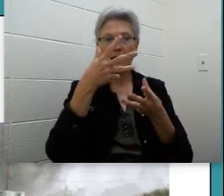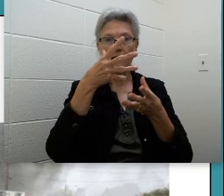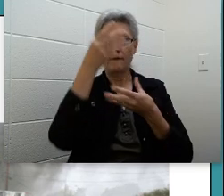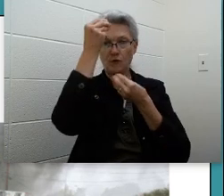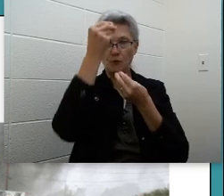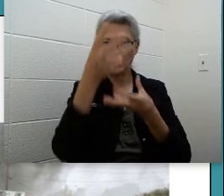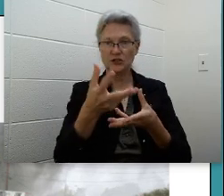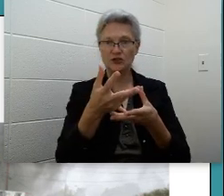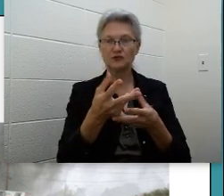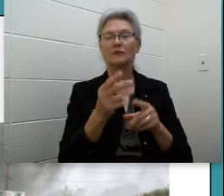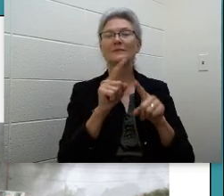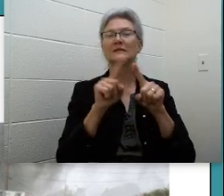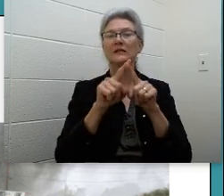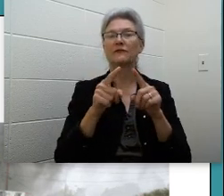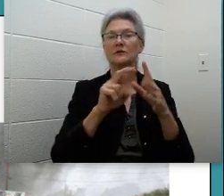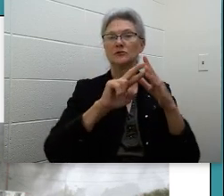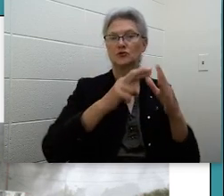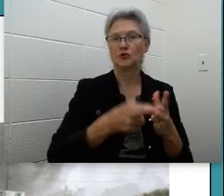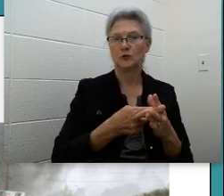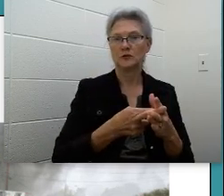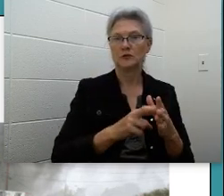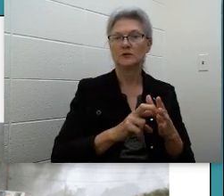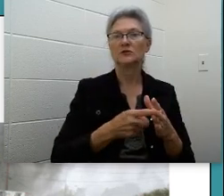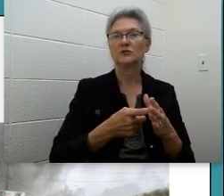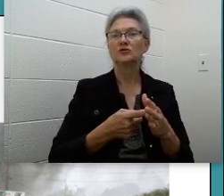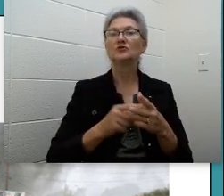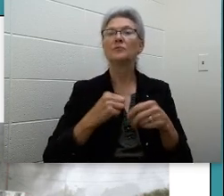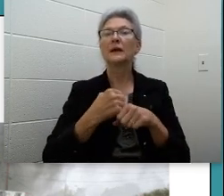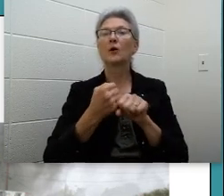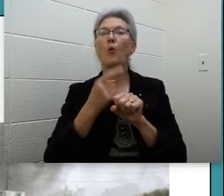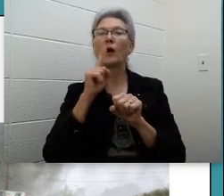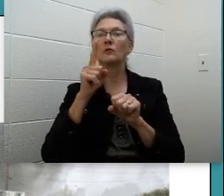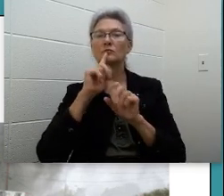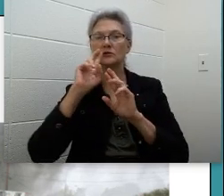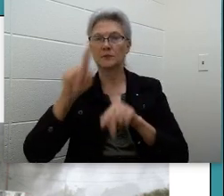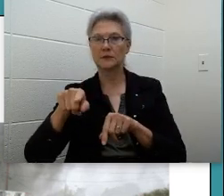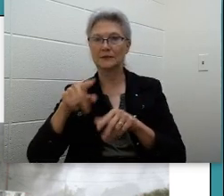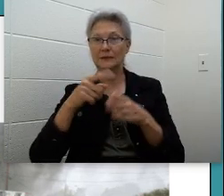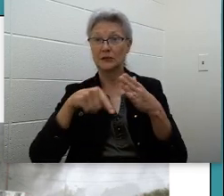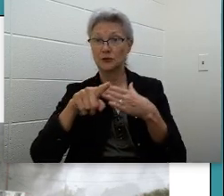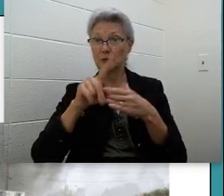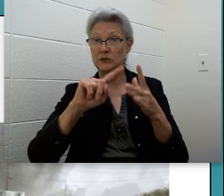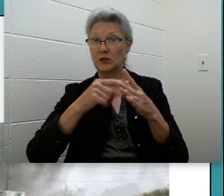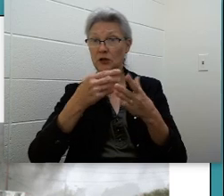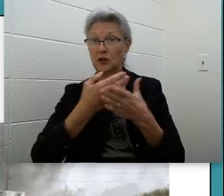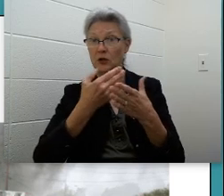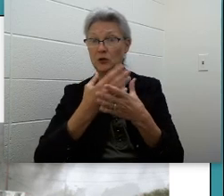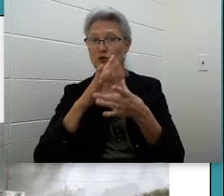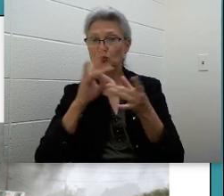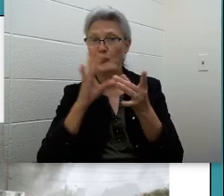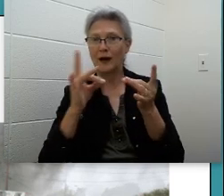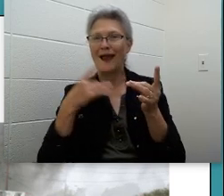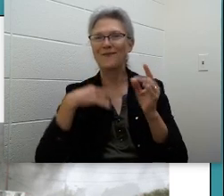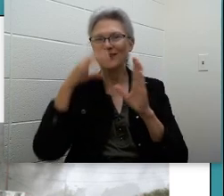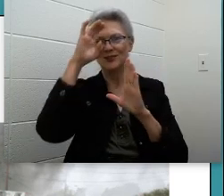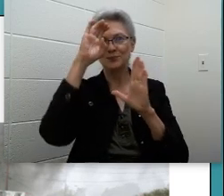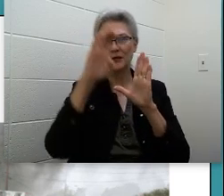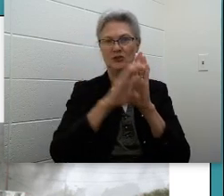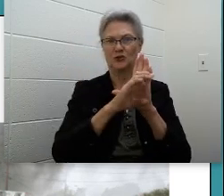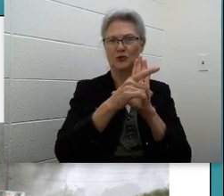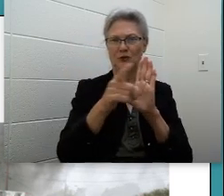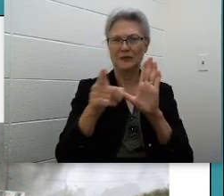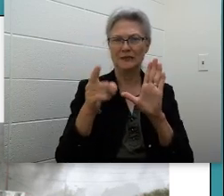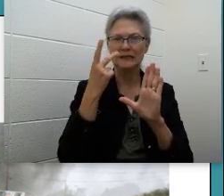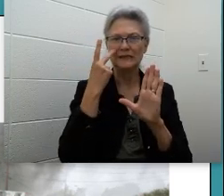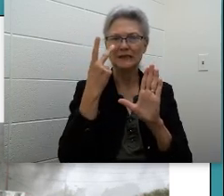together to create one response. Next week, we are starting a new story. And I have this picture here. can see